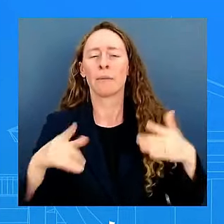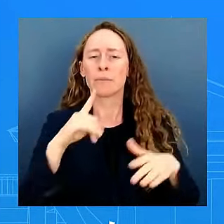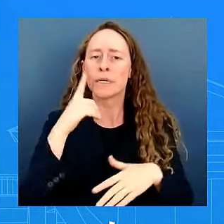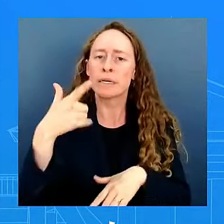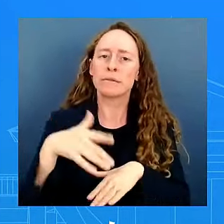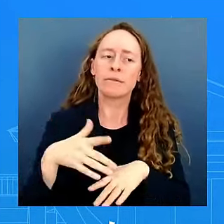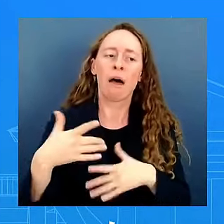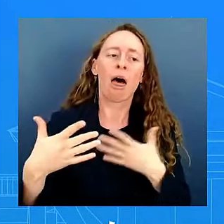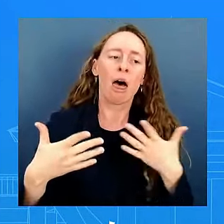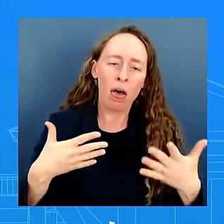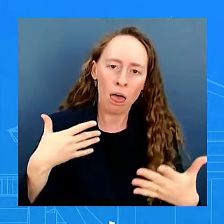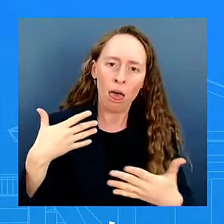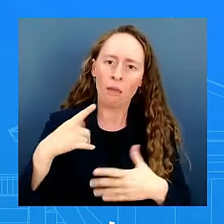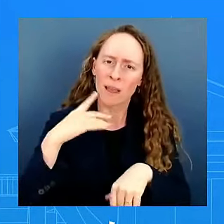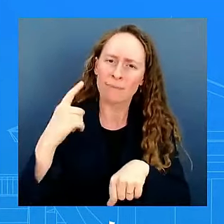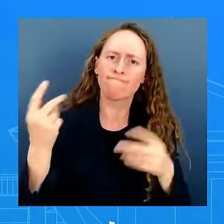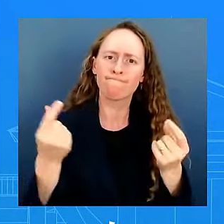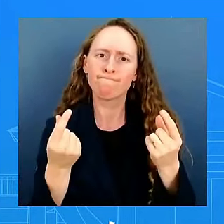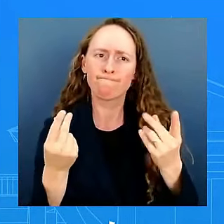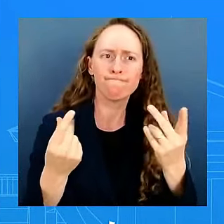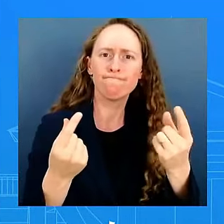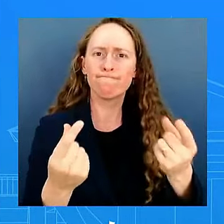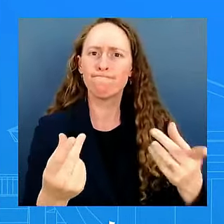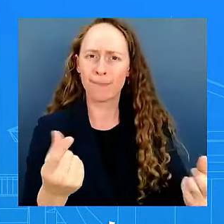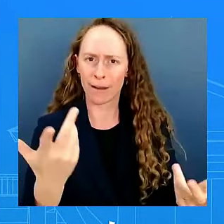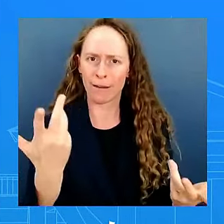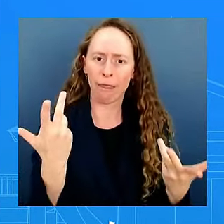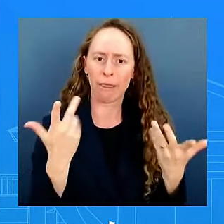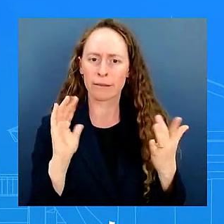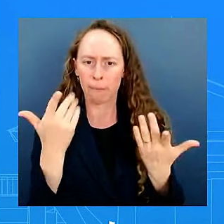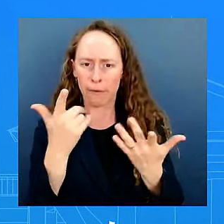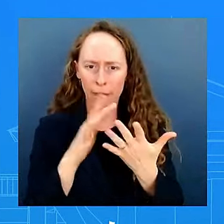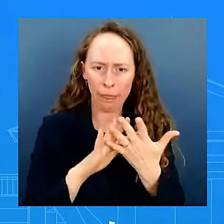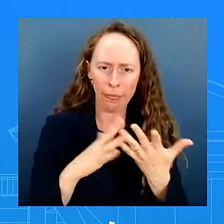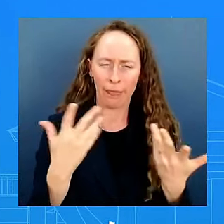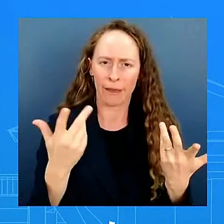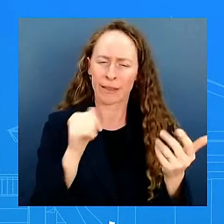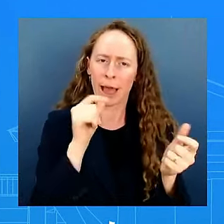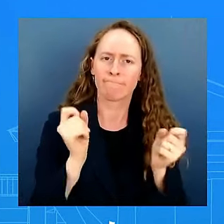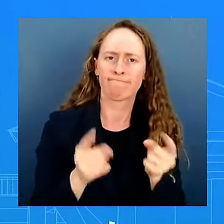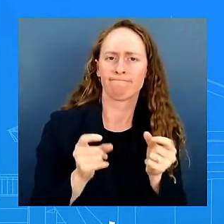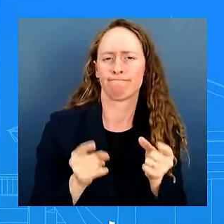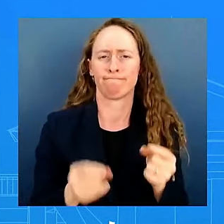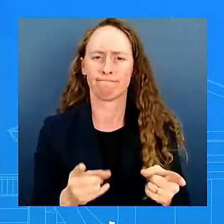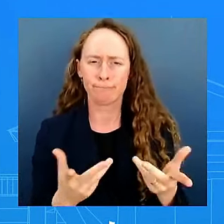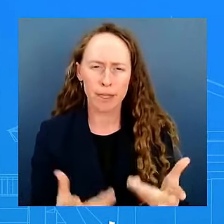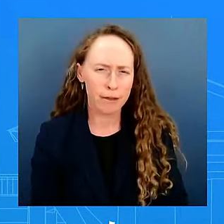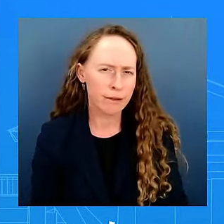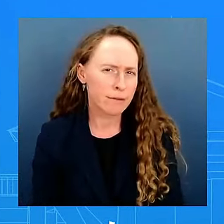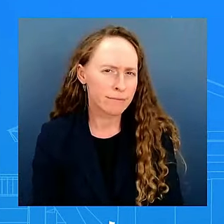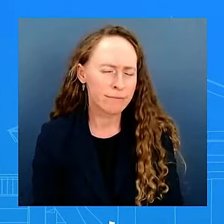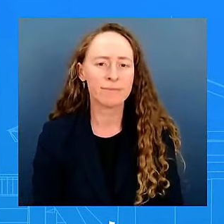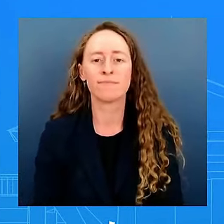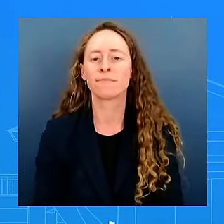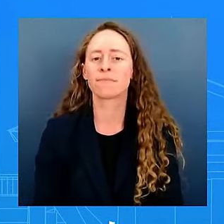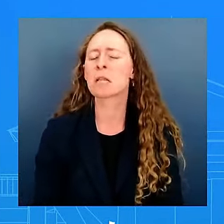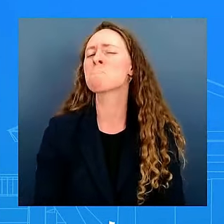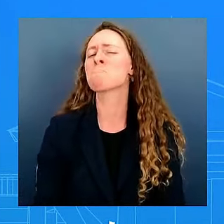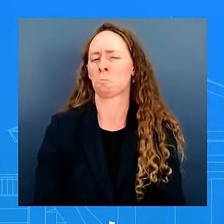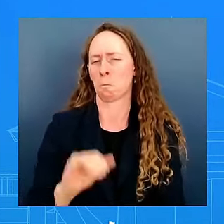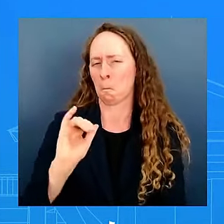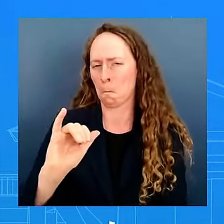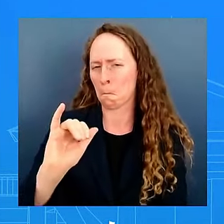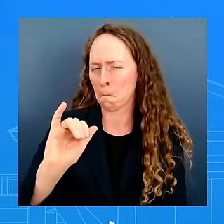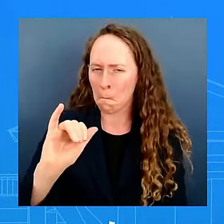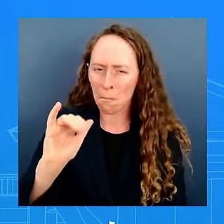back for a second to this president what this president has been able to do in the past two years really in his old his